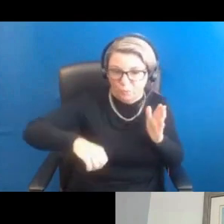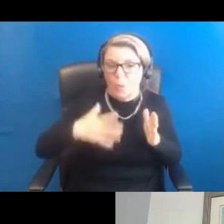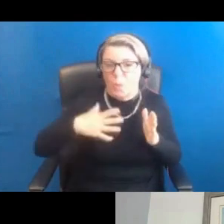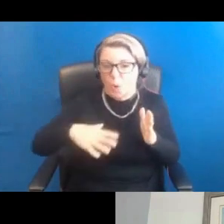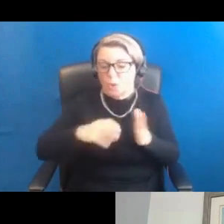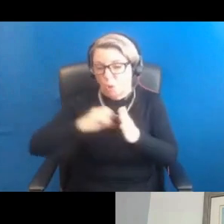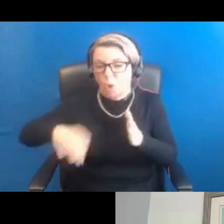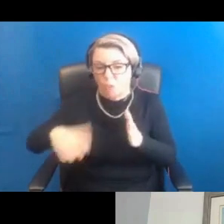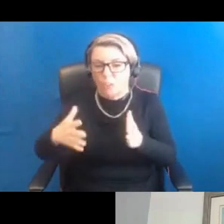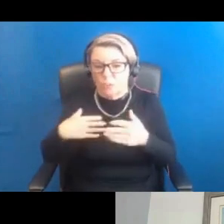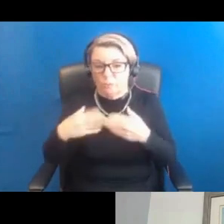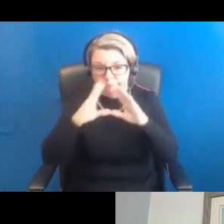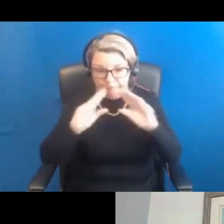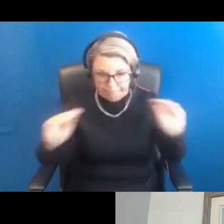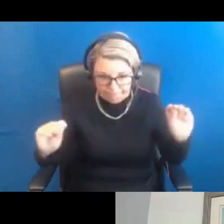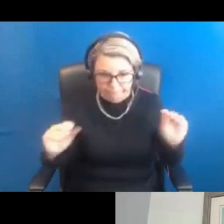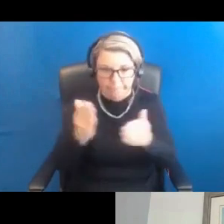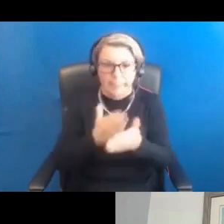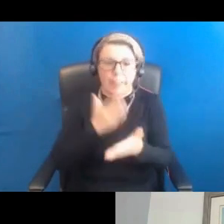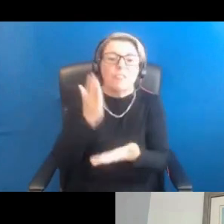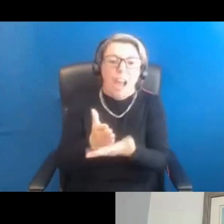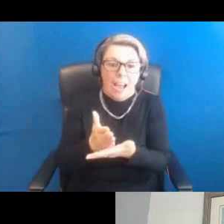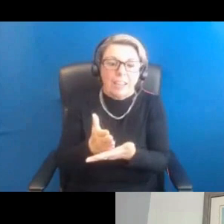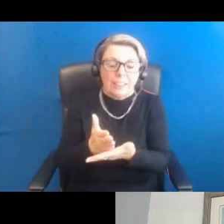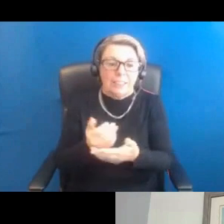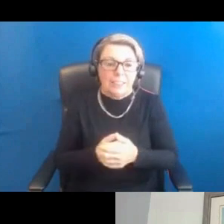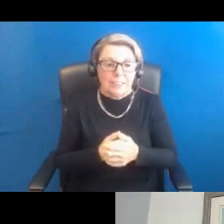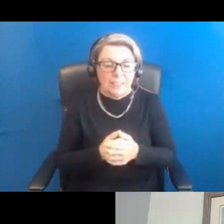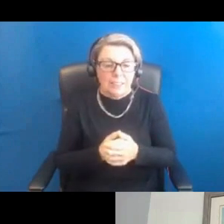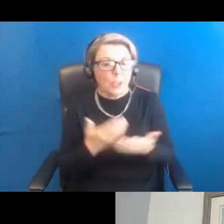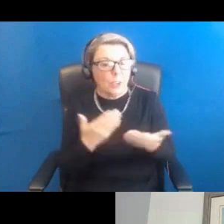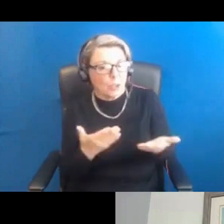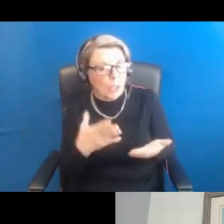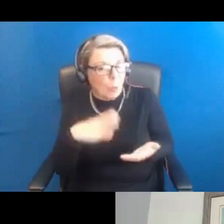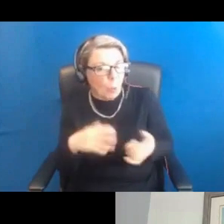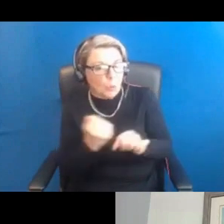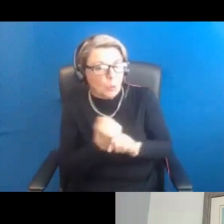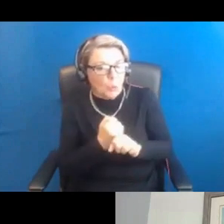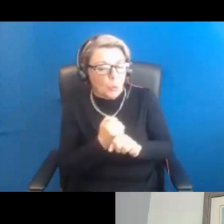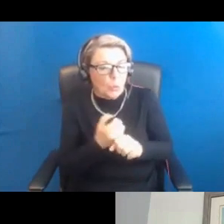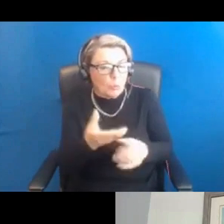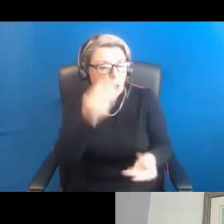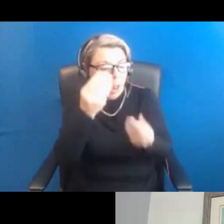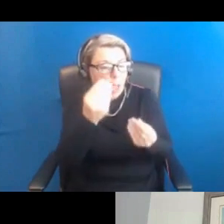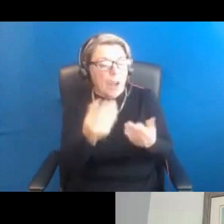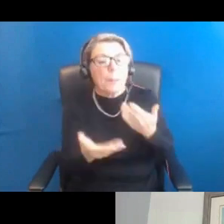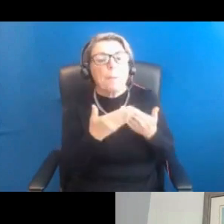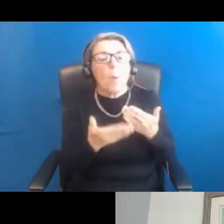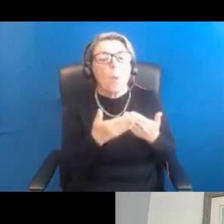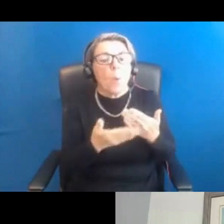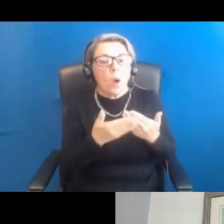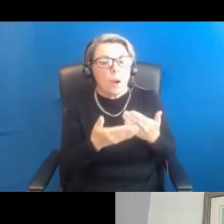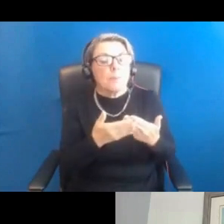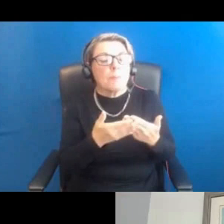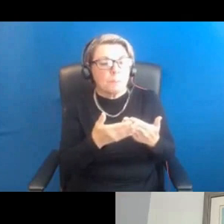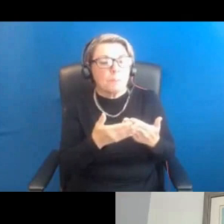aspect of women's health. And really today, I mean, what we want to do is to learn a little bit more about